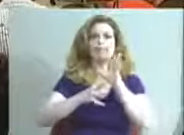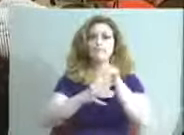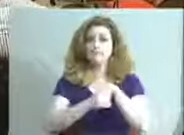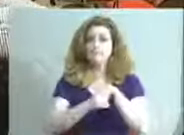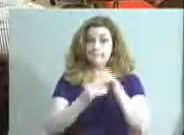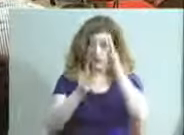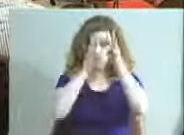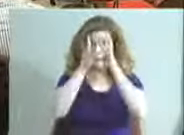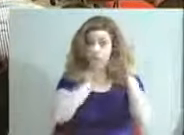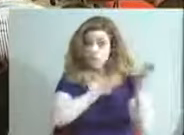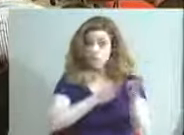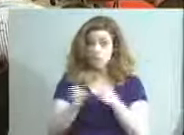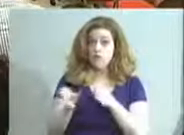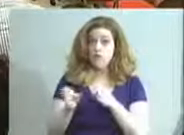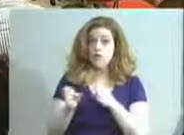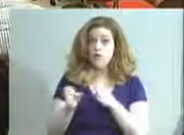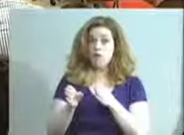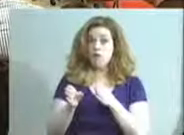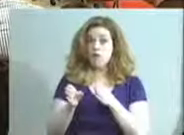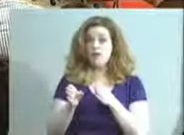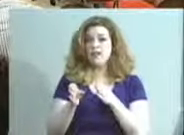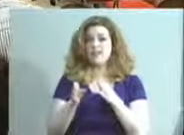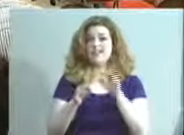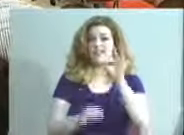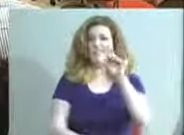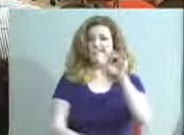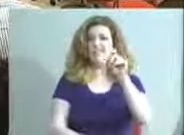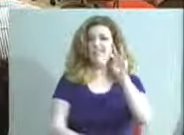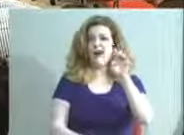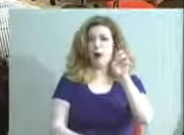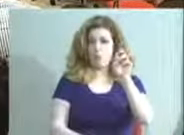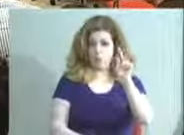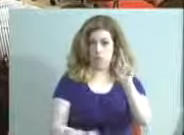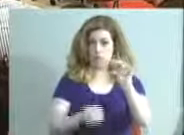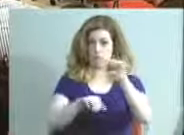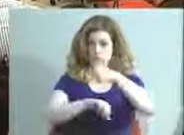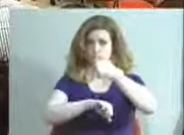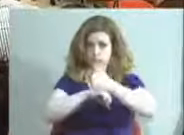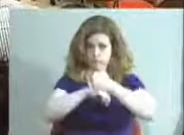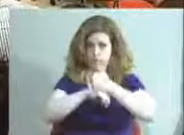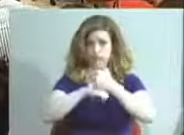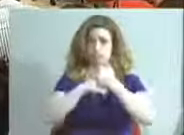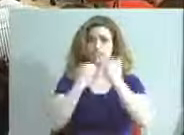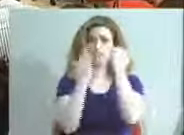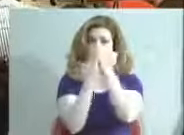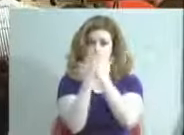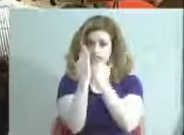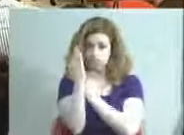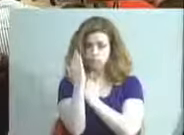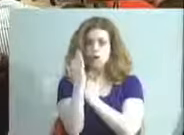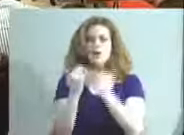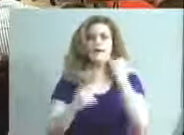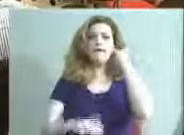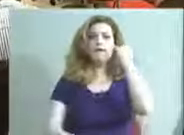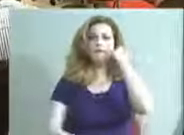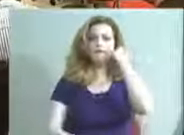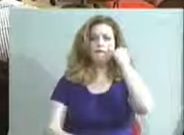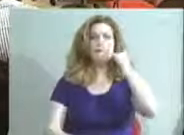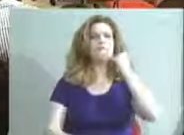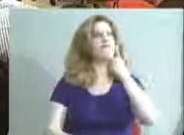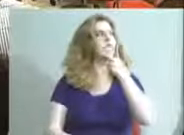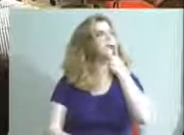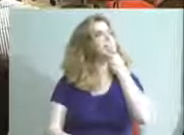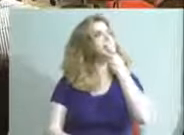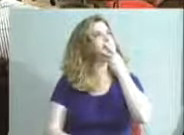strategic planning framework so that if it's going to be,